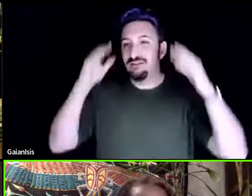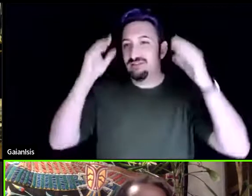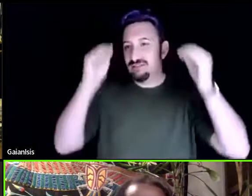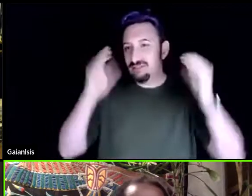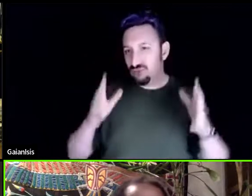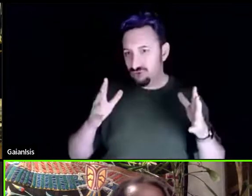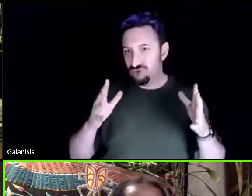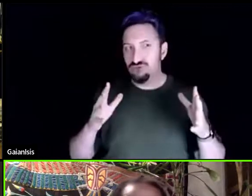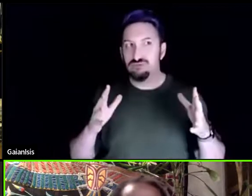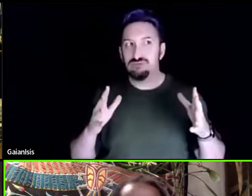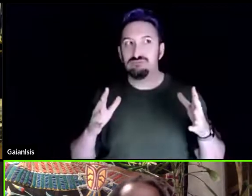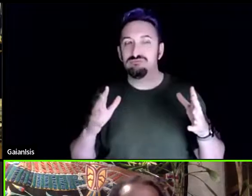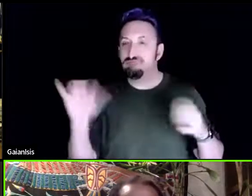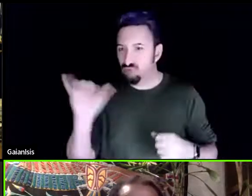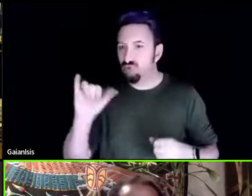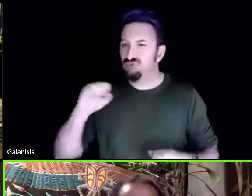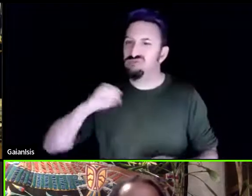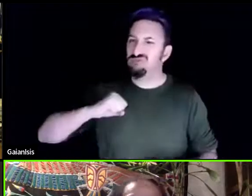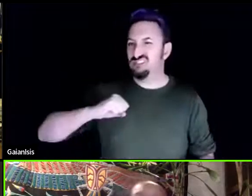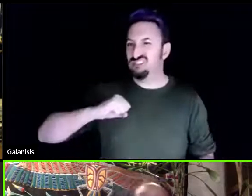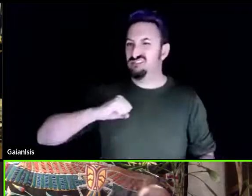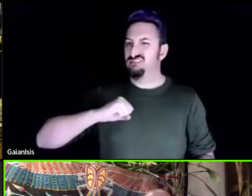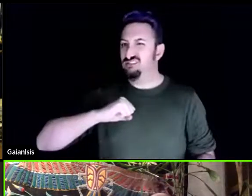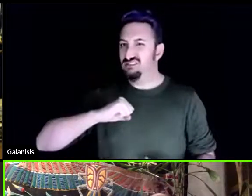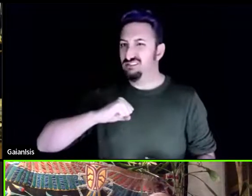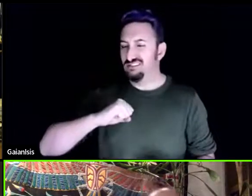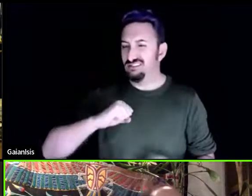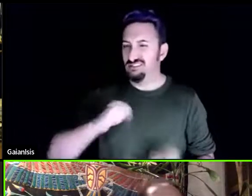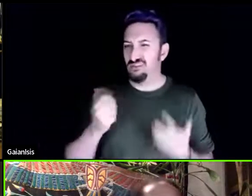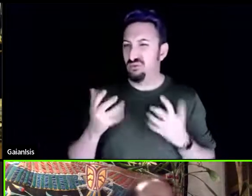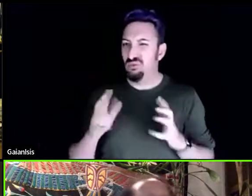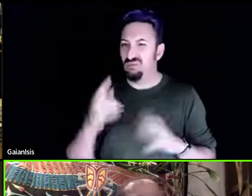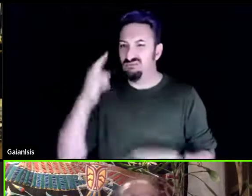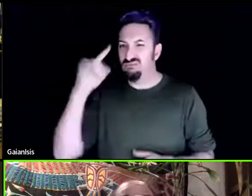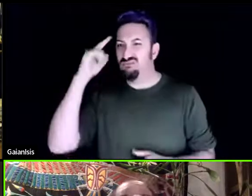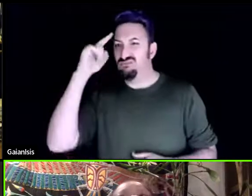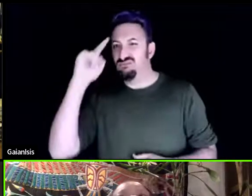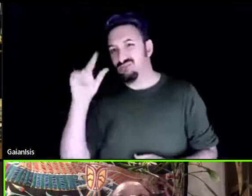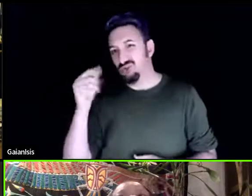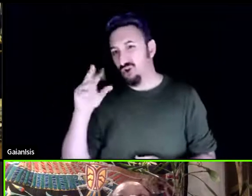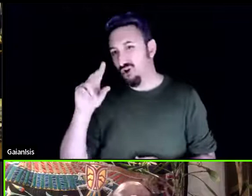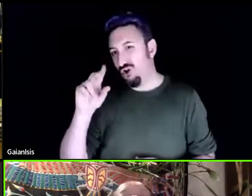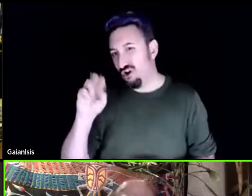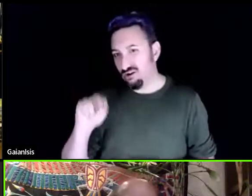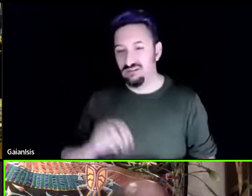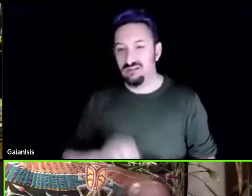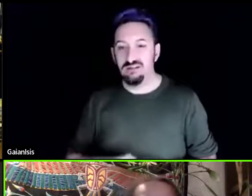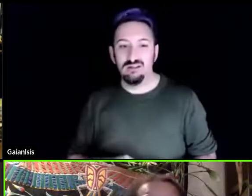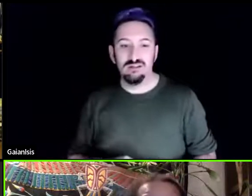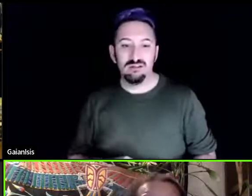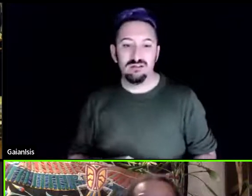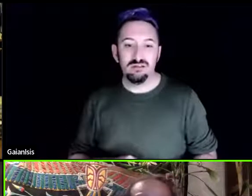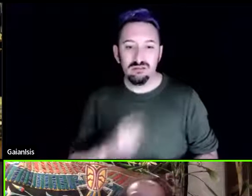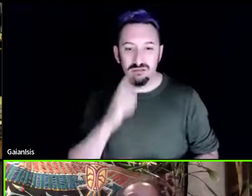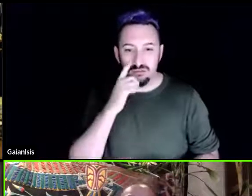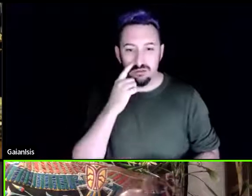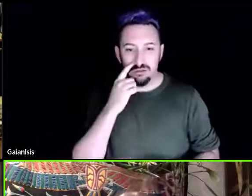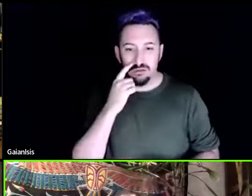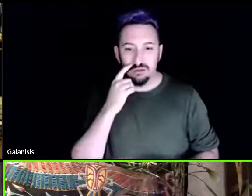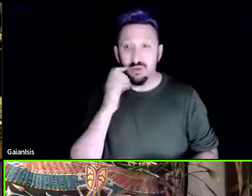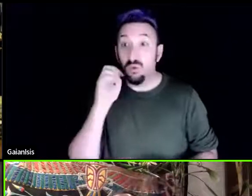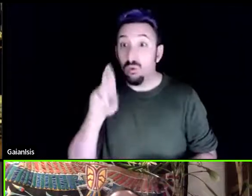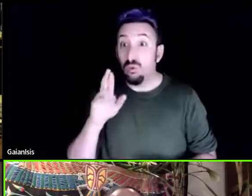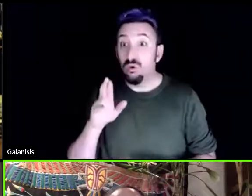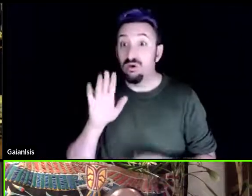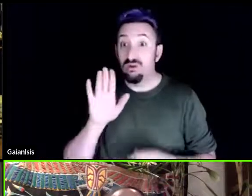resistance to the idea of a garden um or the idea or or bringing their classes out to it